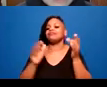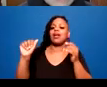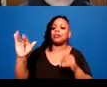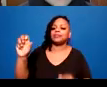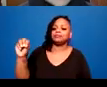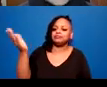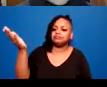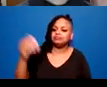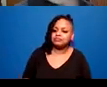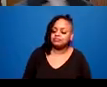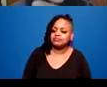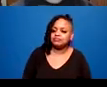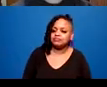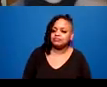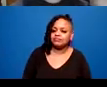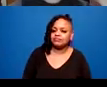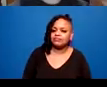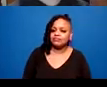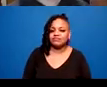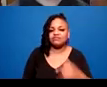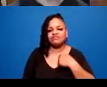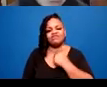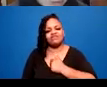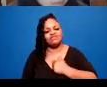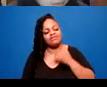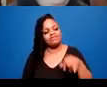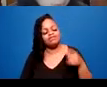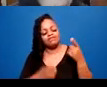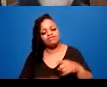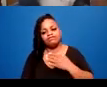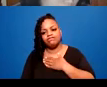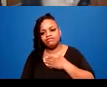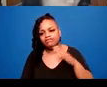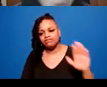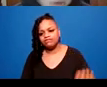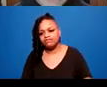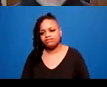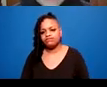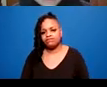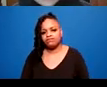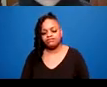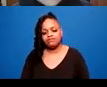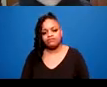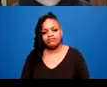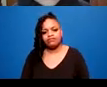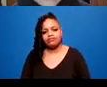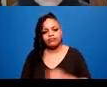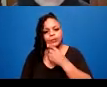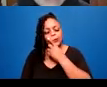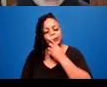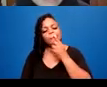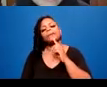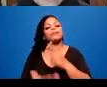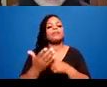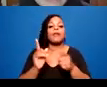So we will move away from kind of talking about, you know, these horrific realities that we live in